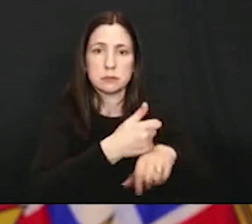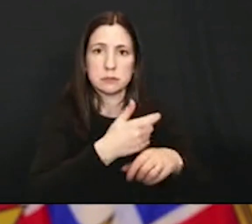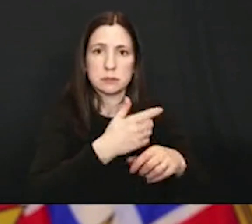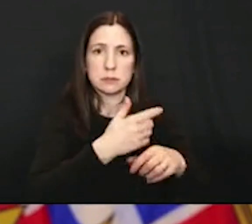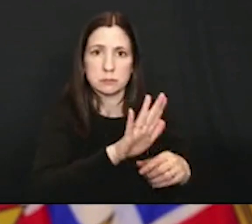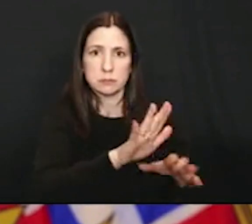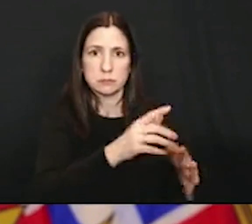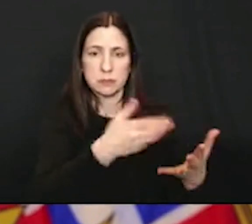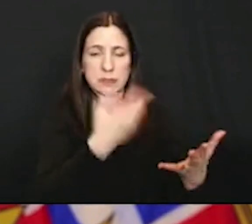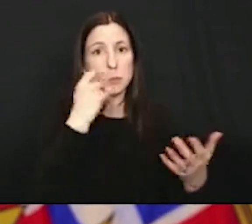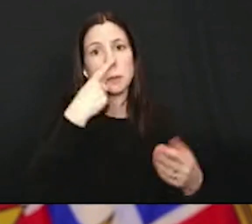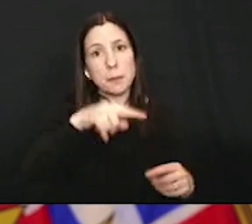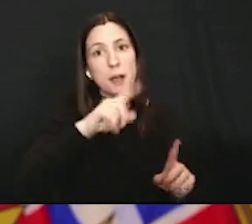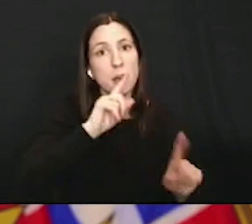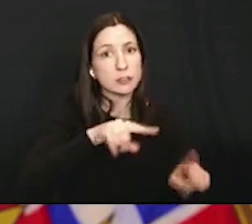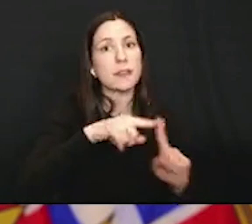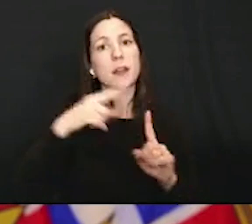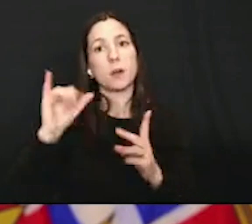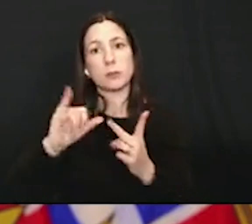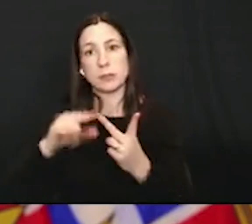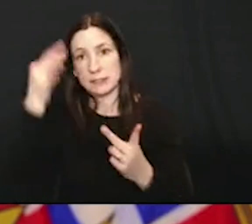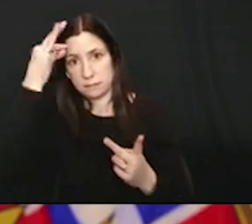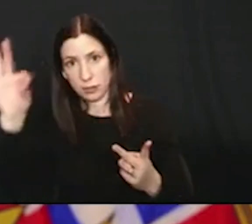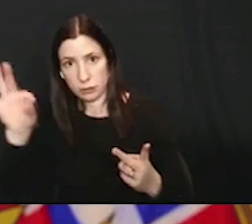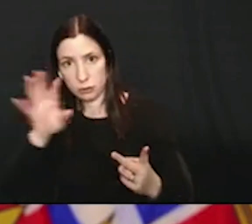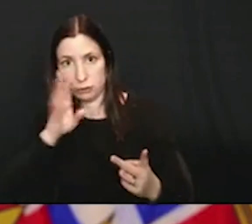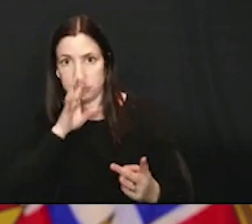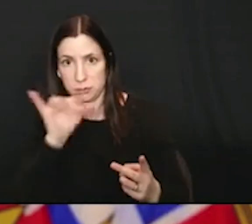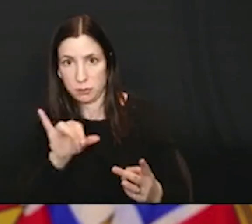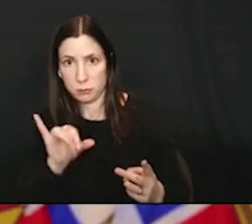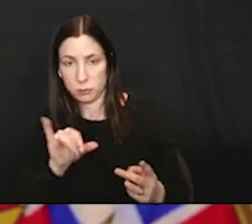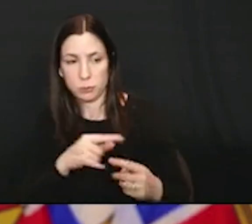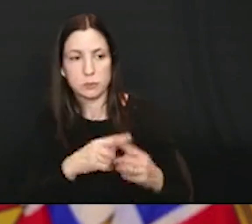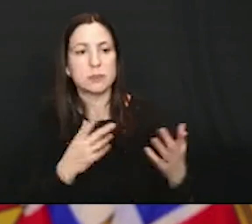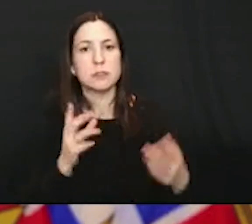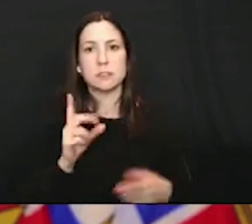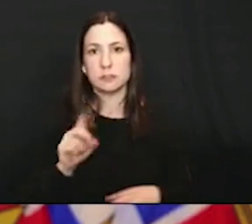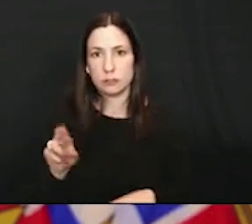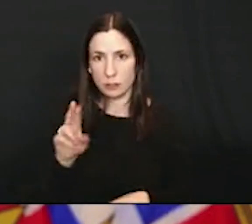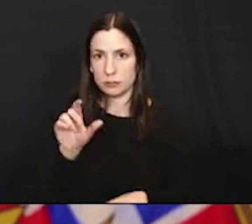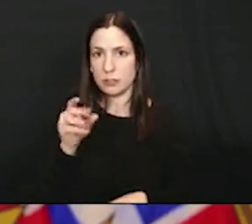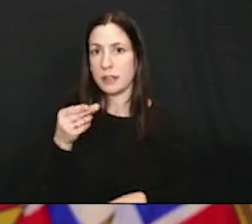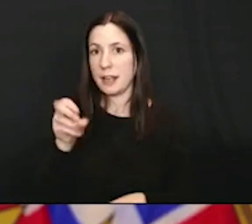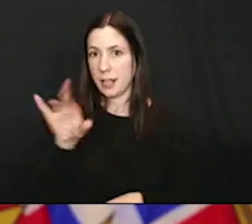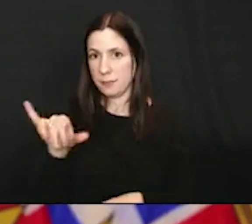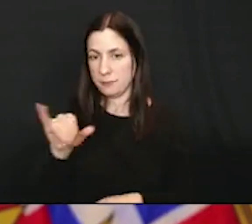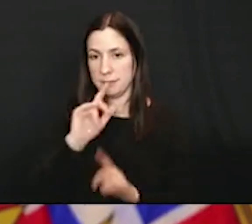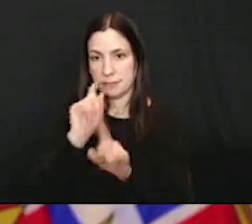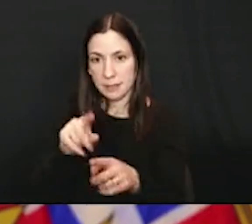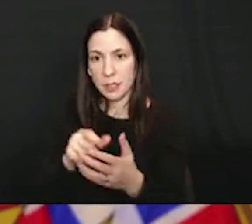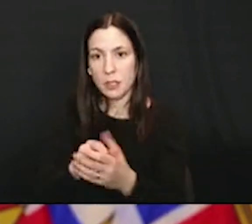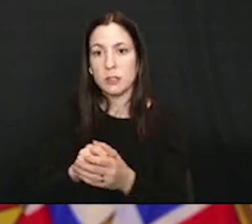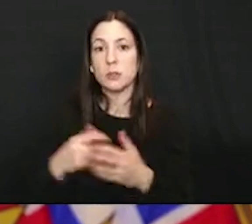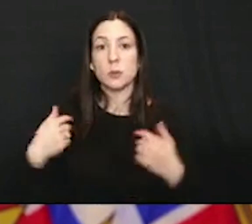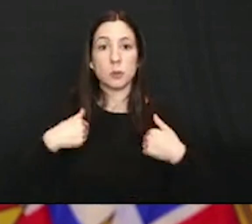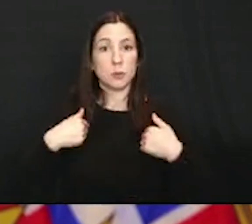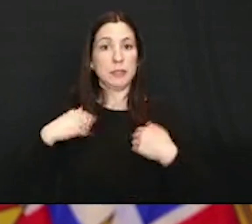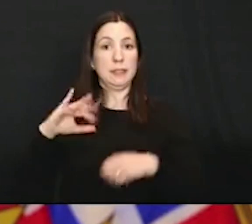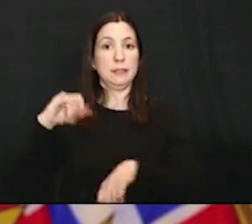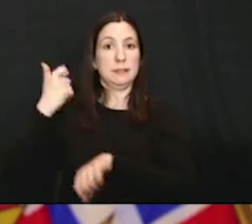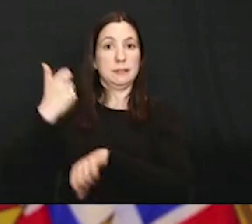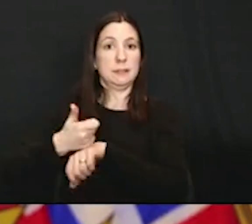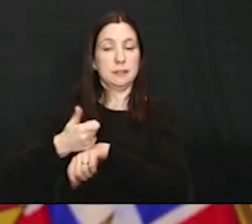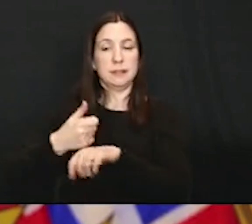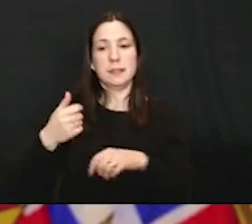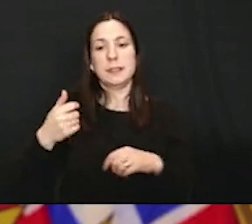answer can be provided in French product? So, again, it goes back to we provide the guidance. And it is up